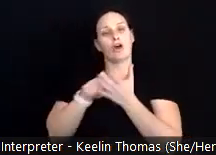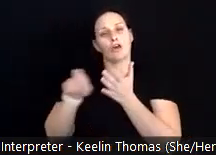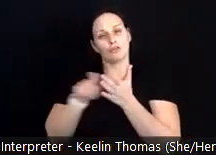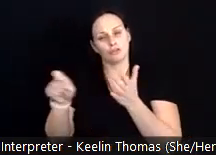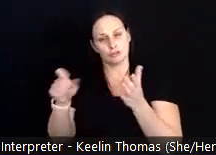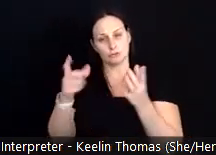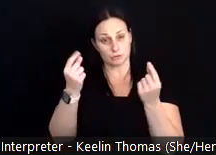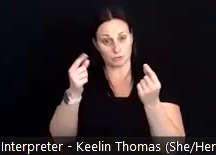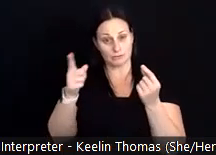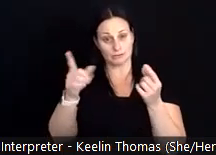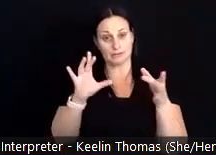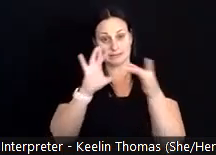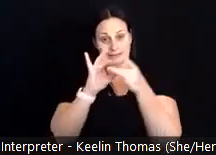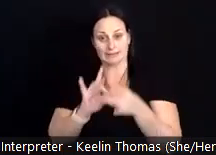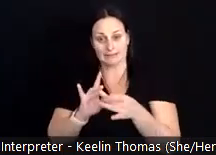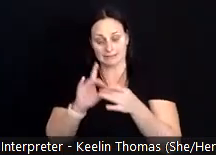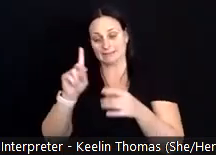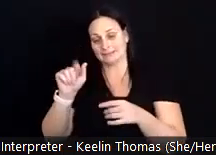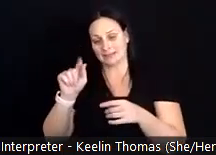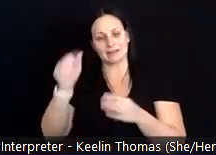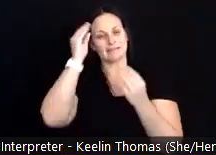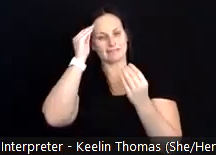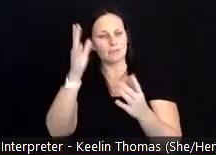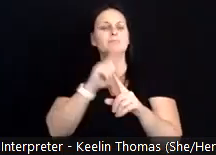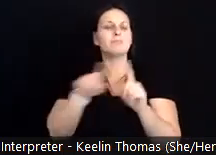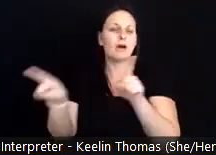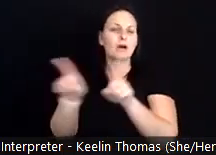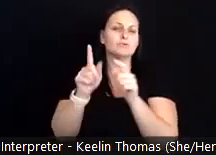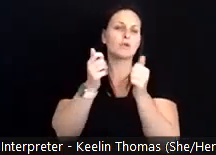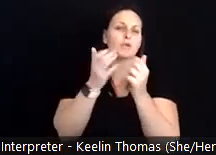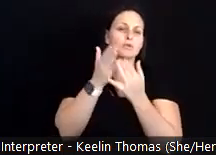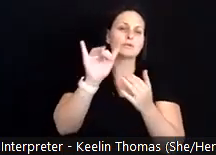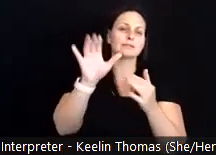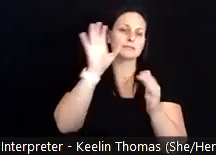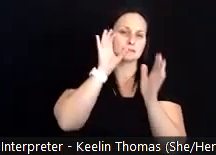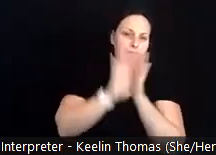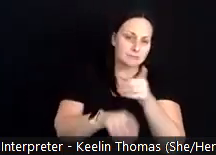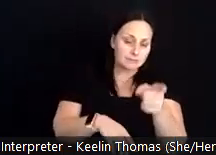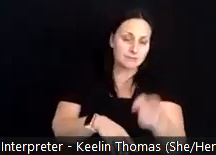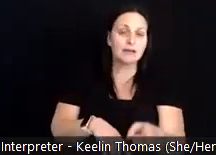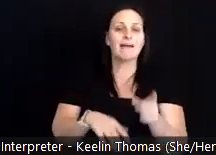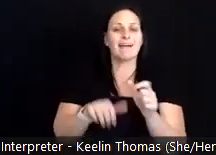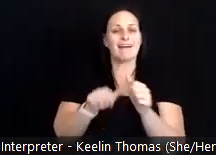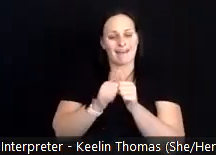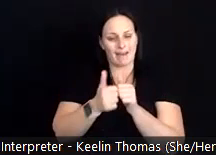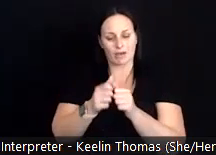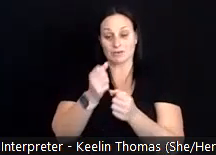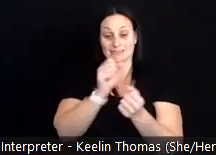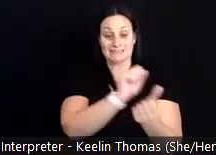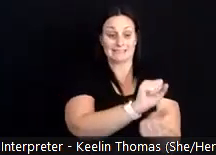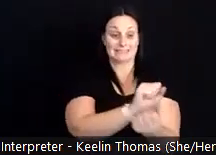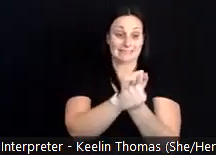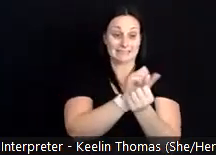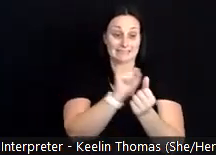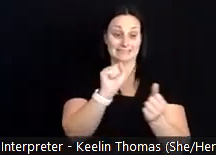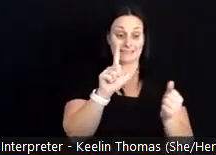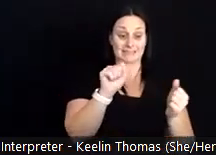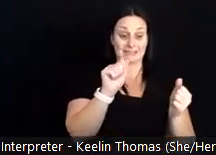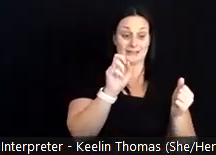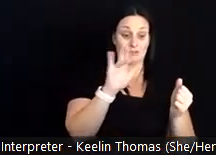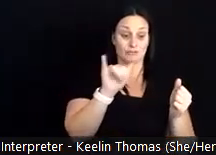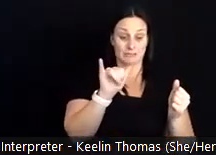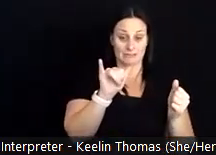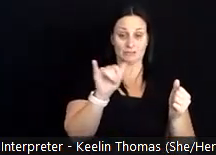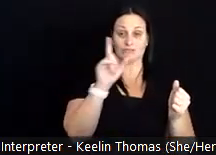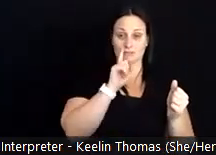link in a data-informed way, but through this infographic, how slavery, the proposed